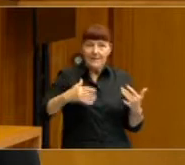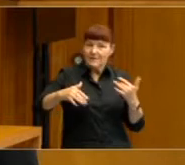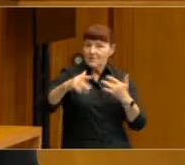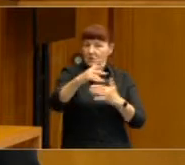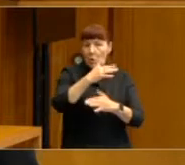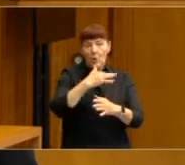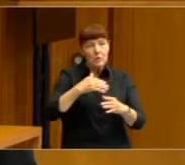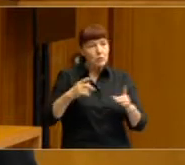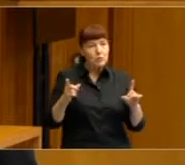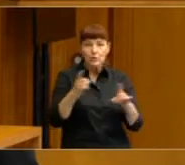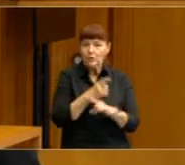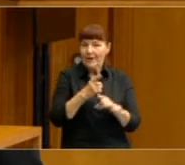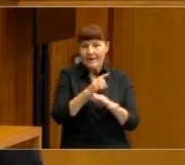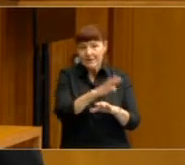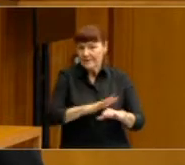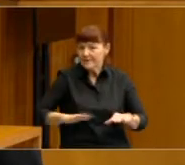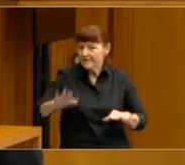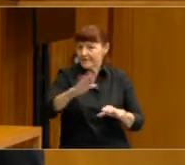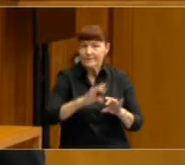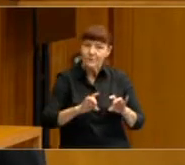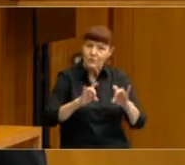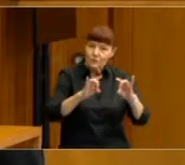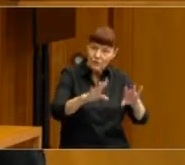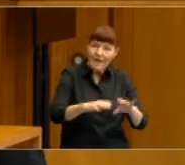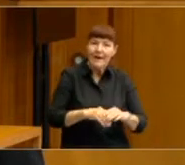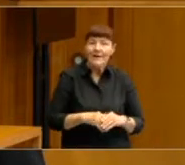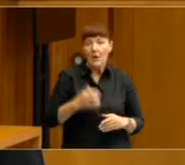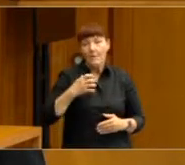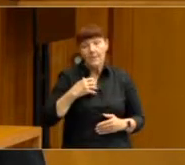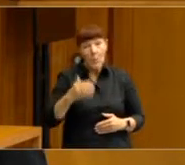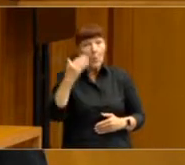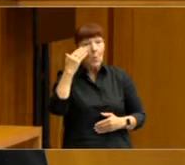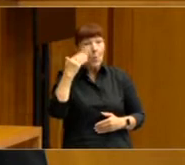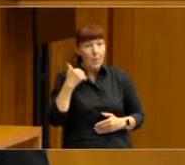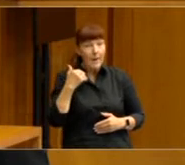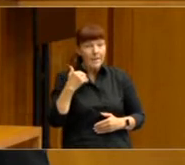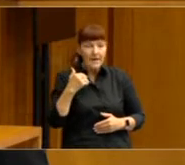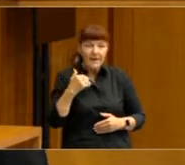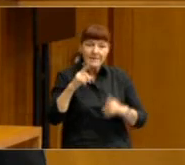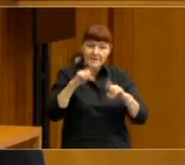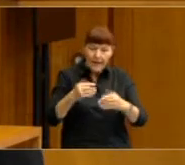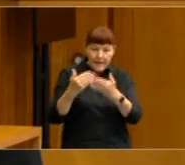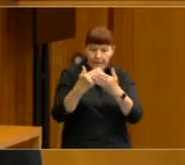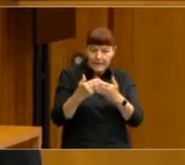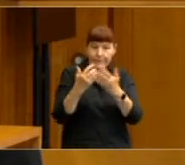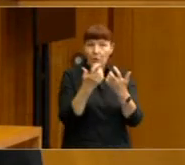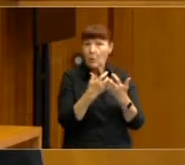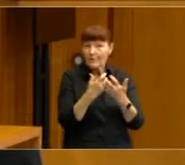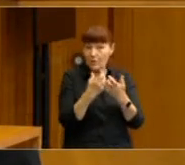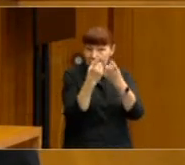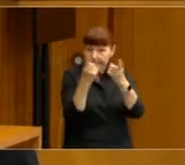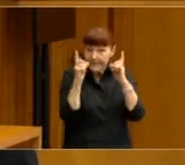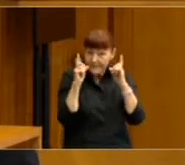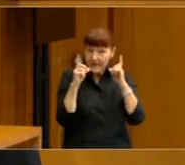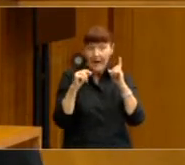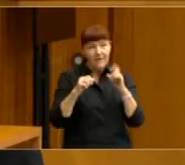electorate, including a greater number of women undertaking higher education, which is associated with